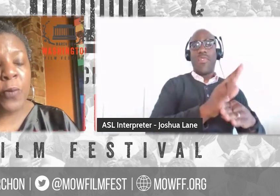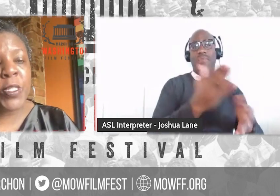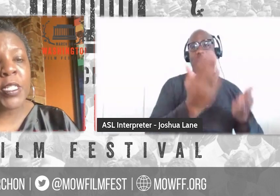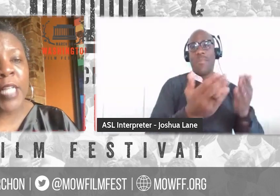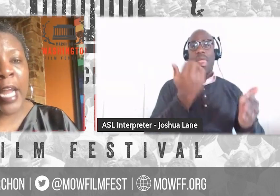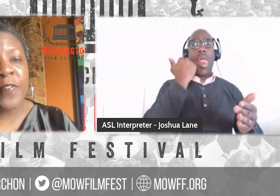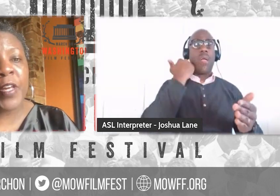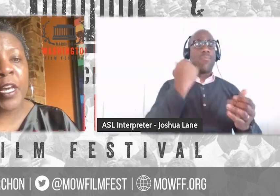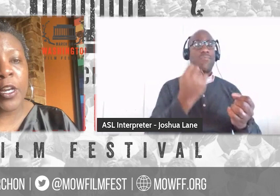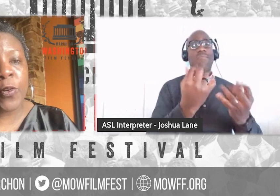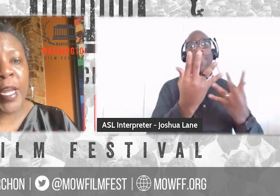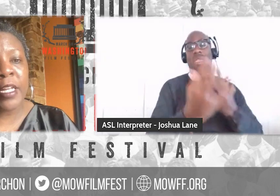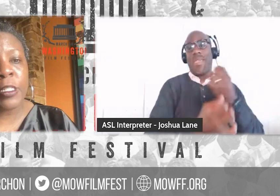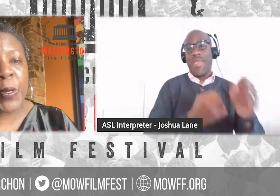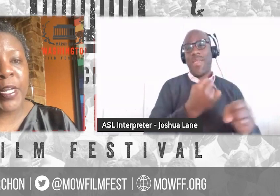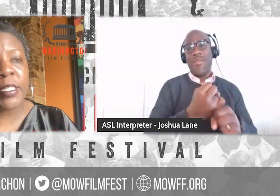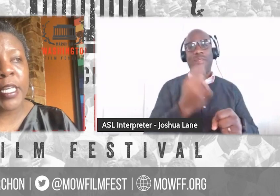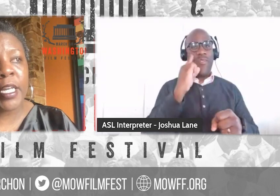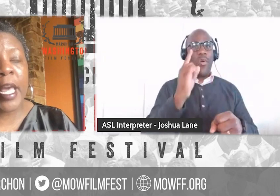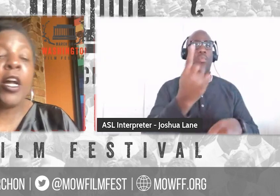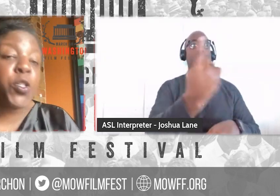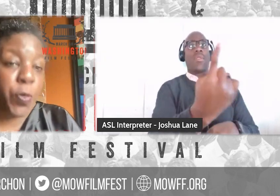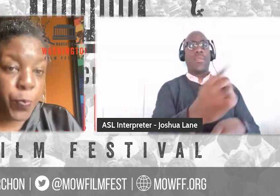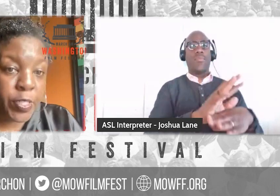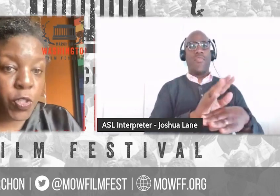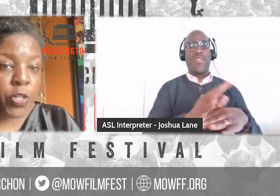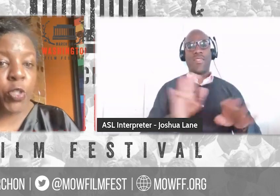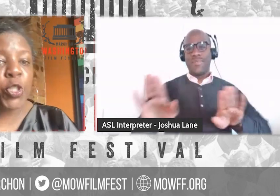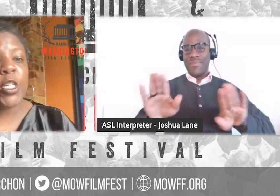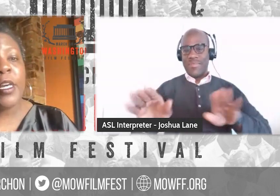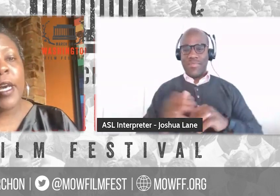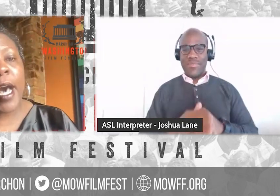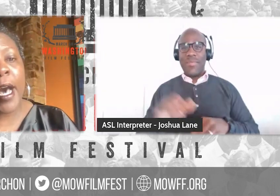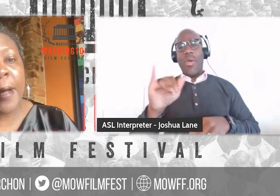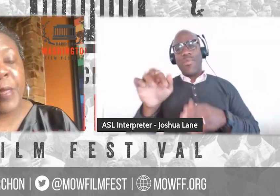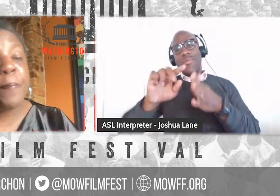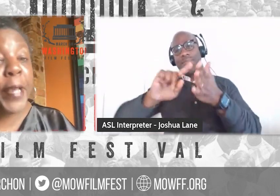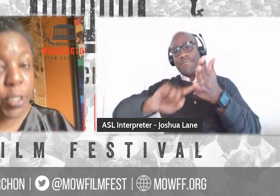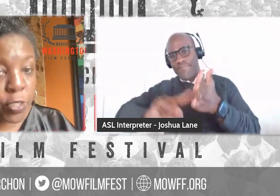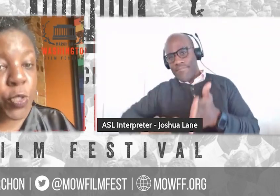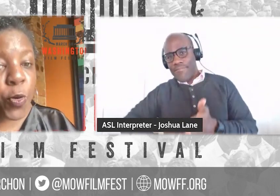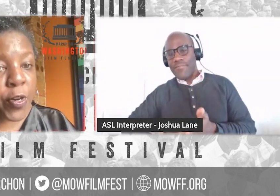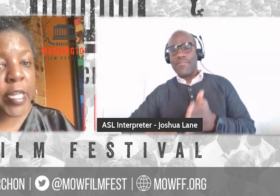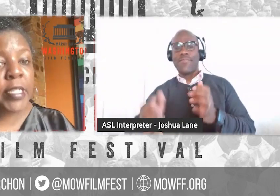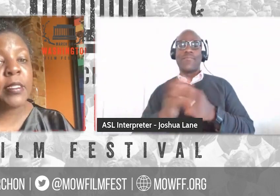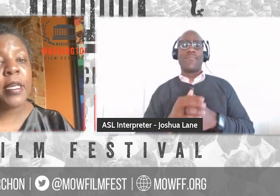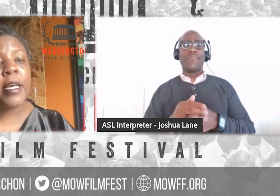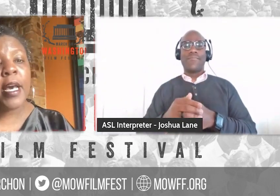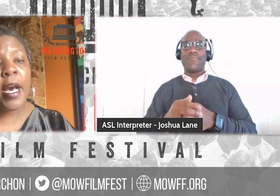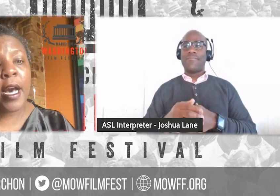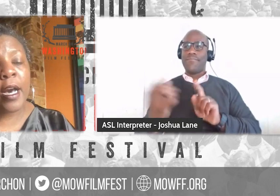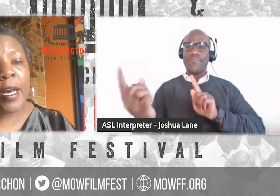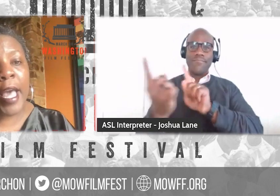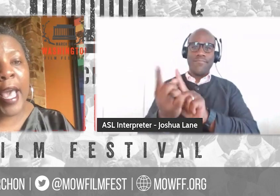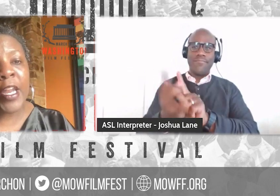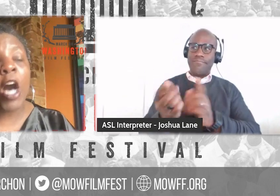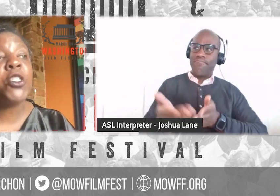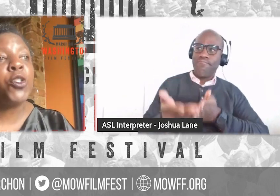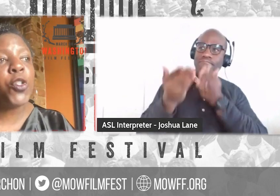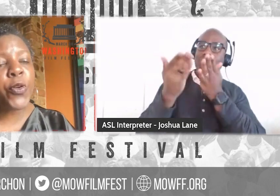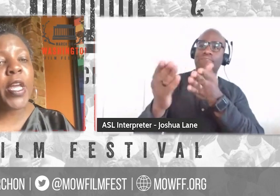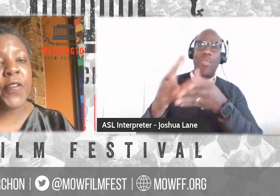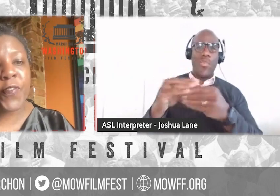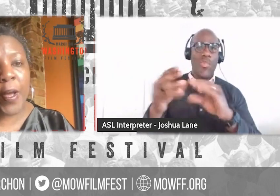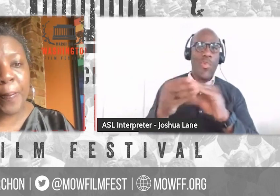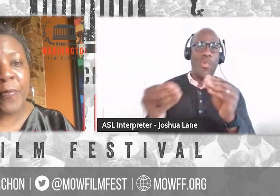So it was a lot of, uh, great experience in, and also in research, um, in pitching stories, uh, and